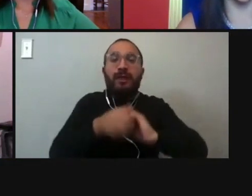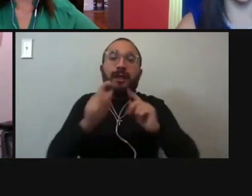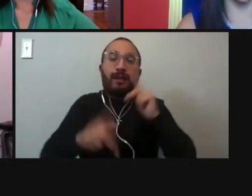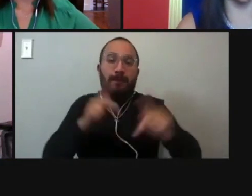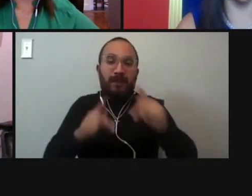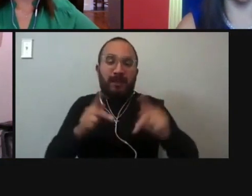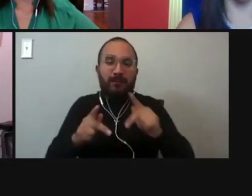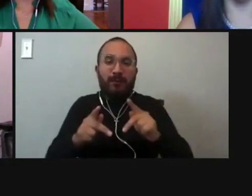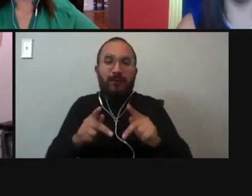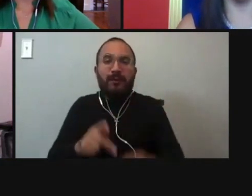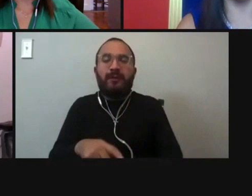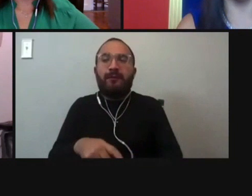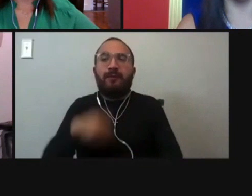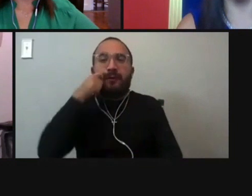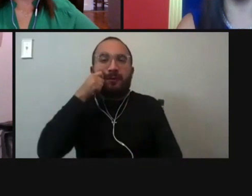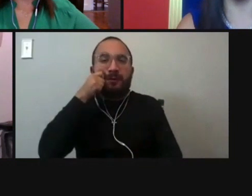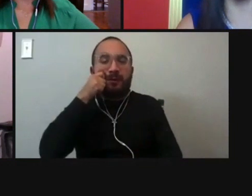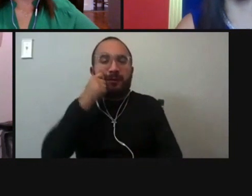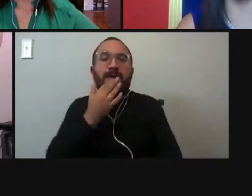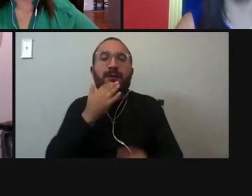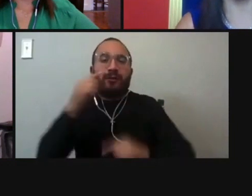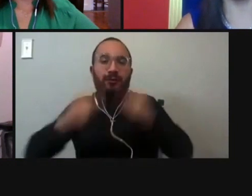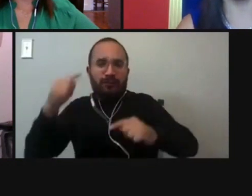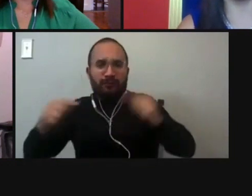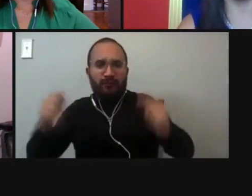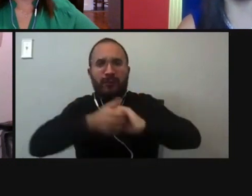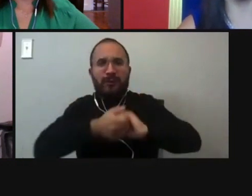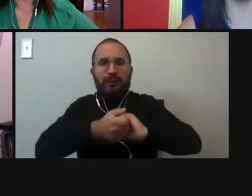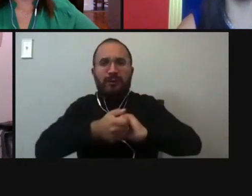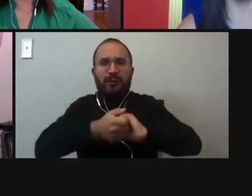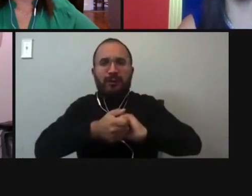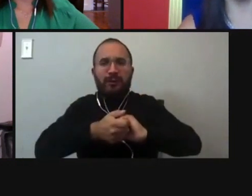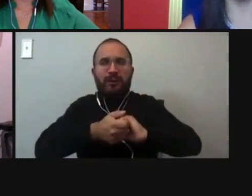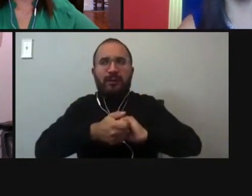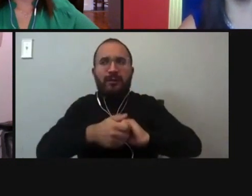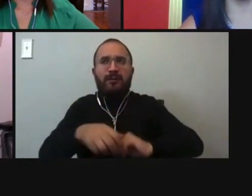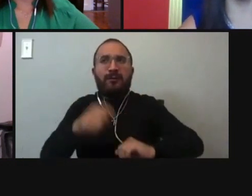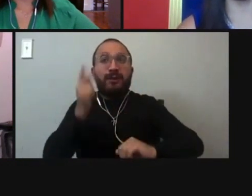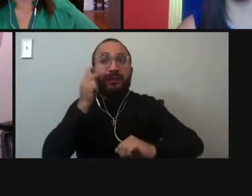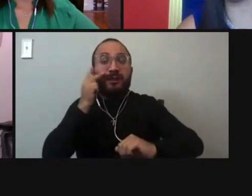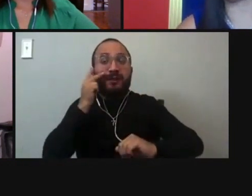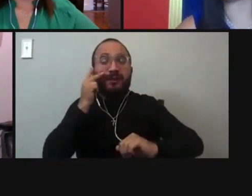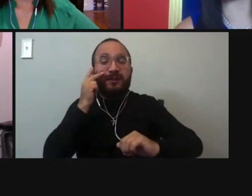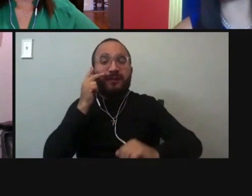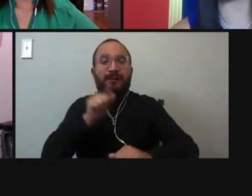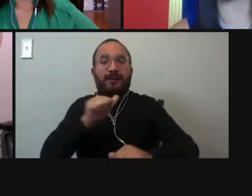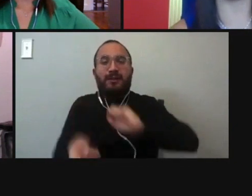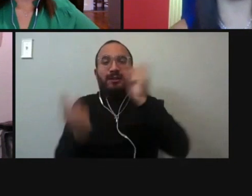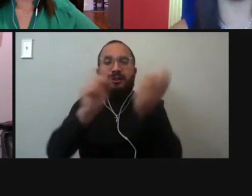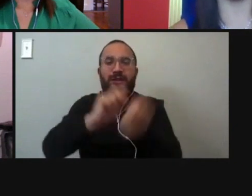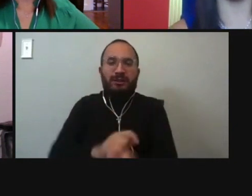critical re-examination in the moment, um, what changes, if any, would you like to see in the Bexar County Sheriff's department?